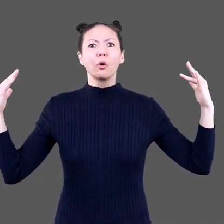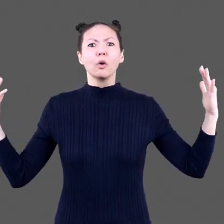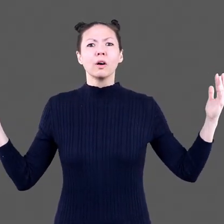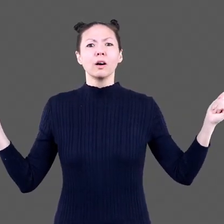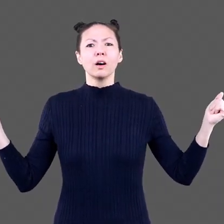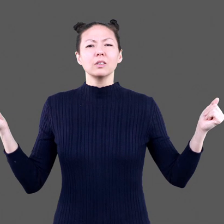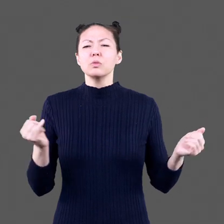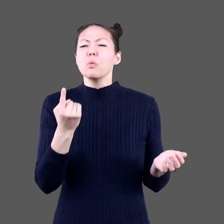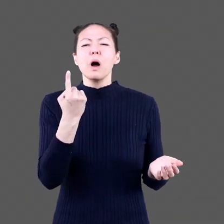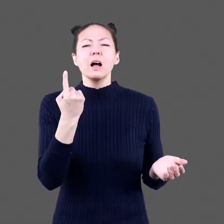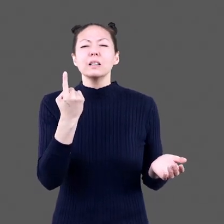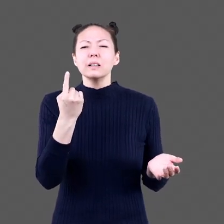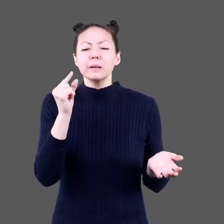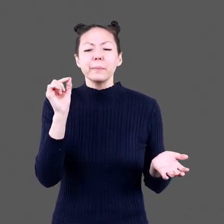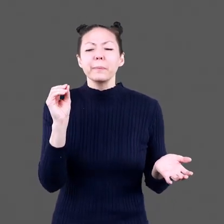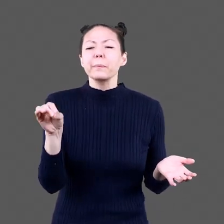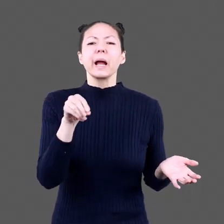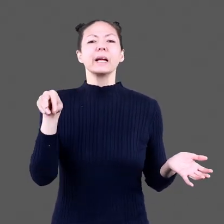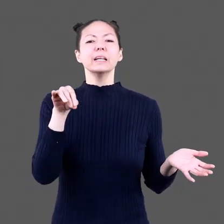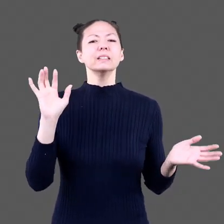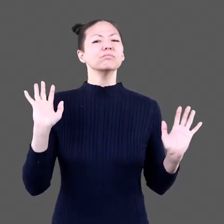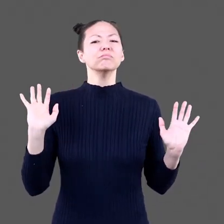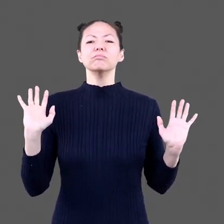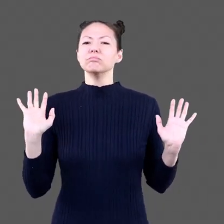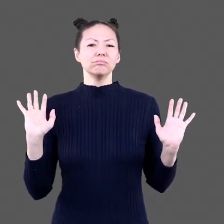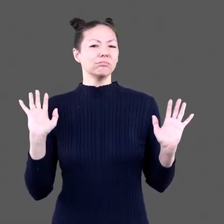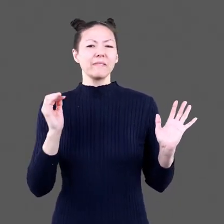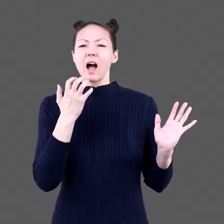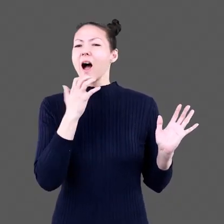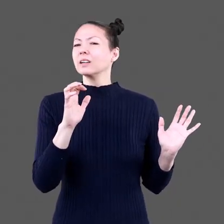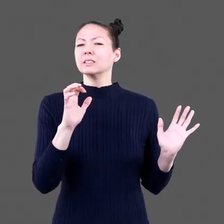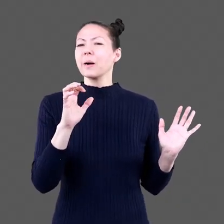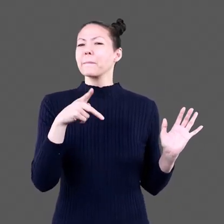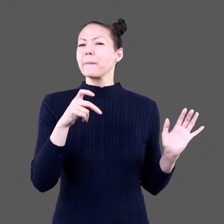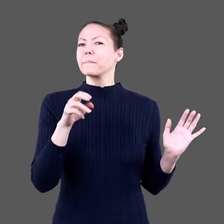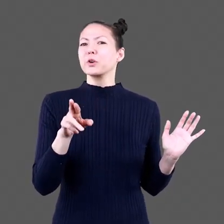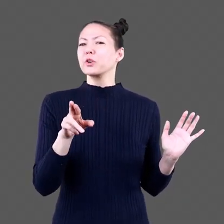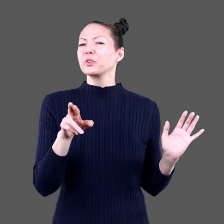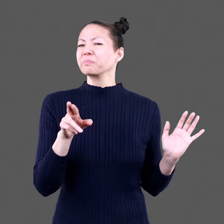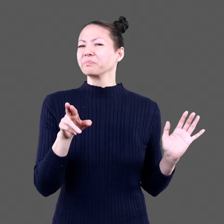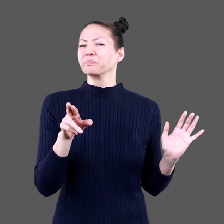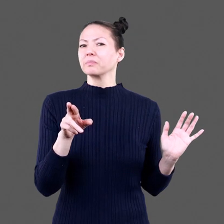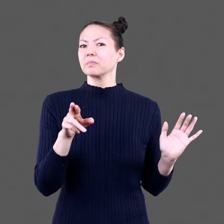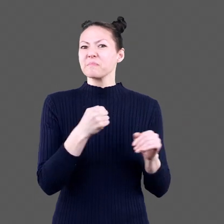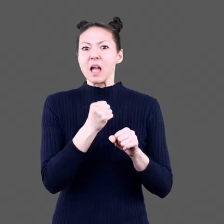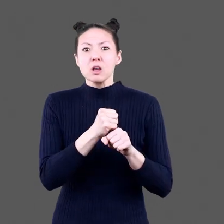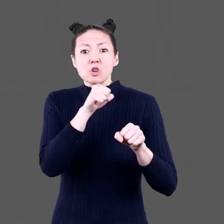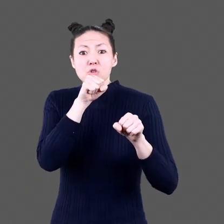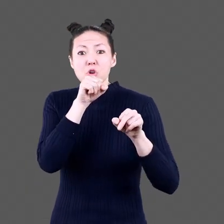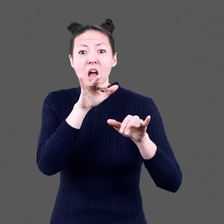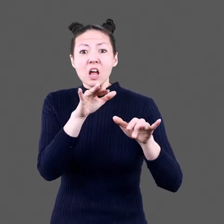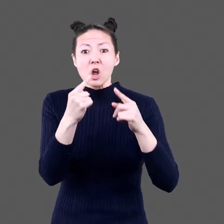smoke Just one single speck of hot pepper